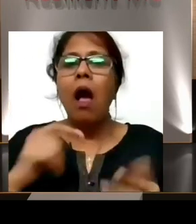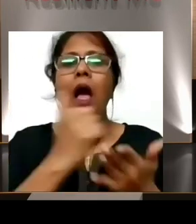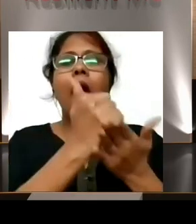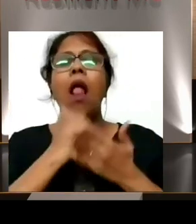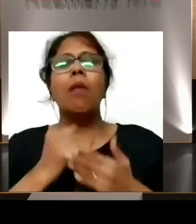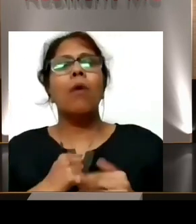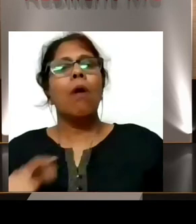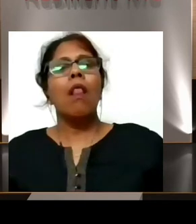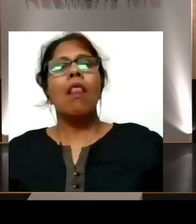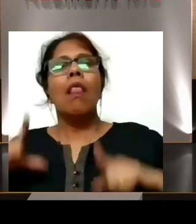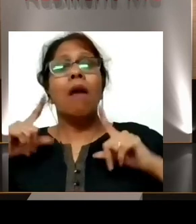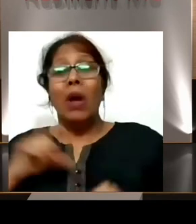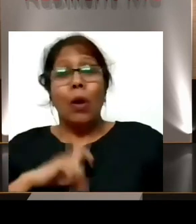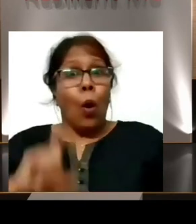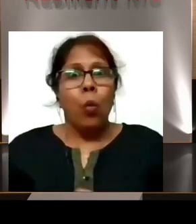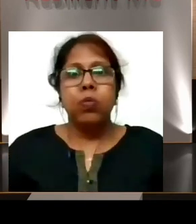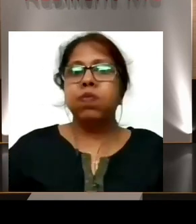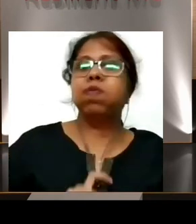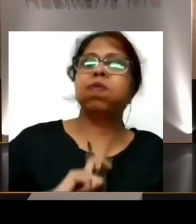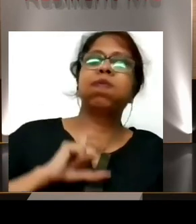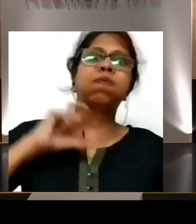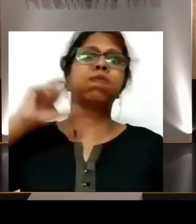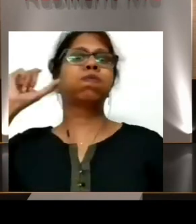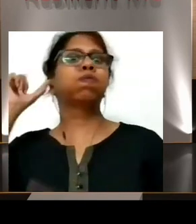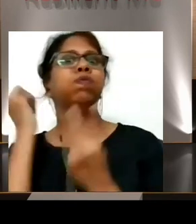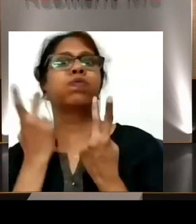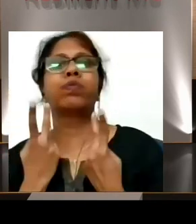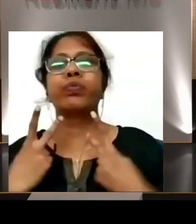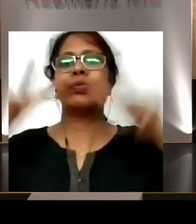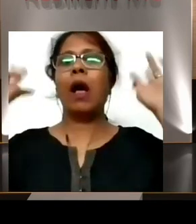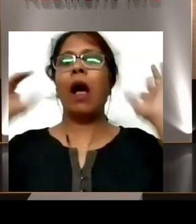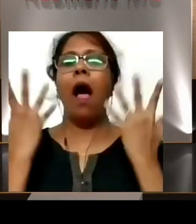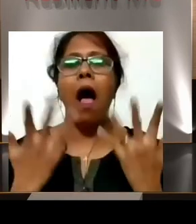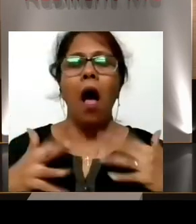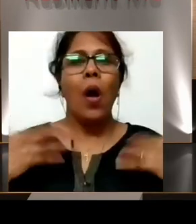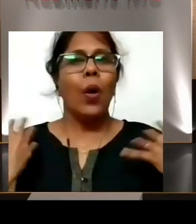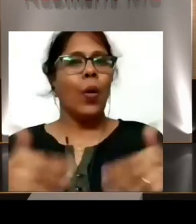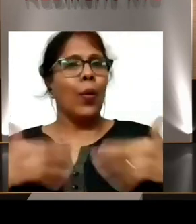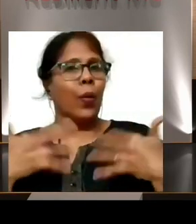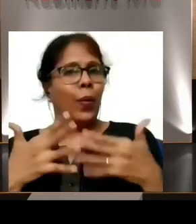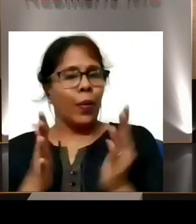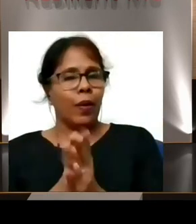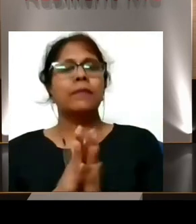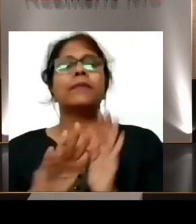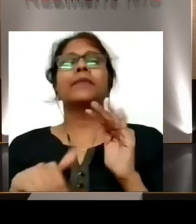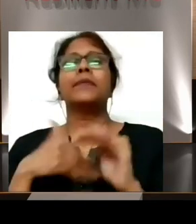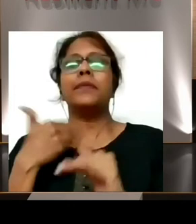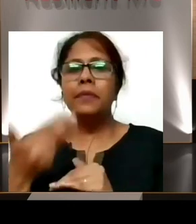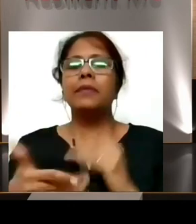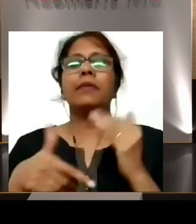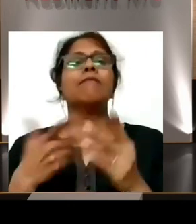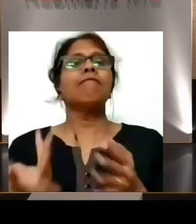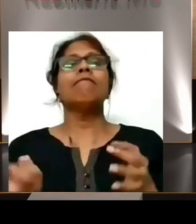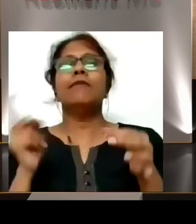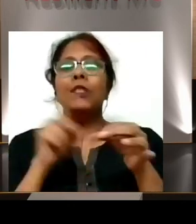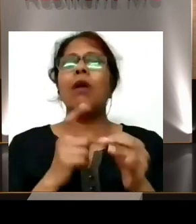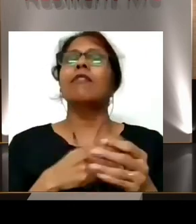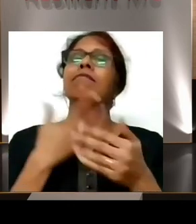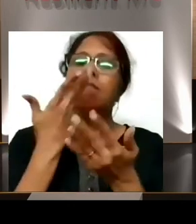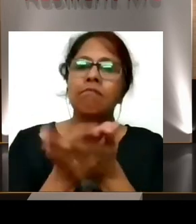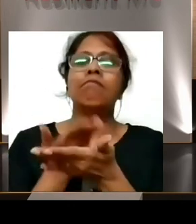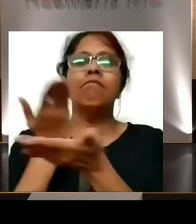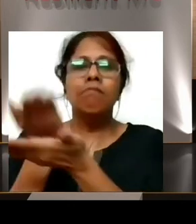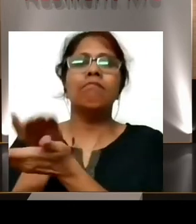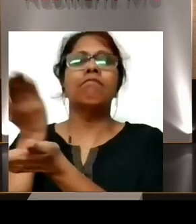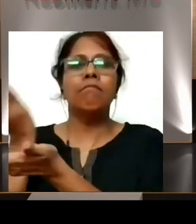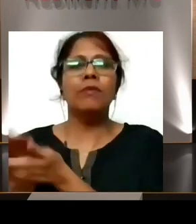skyrocketed my confidence level. There, after that, I have kept on participating at multiple corporate,